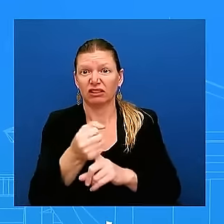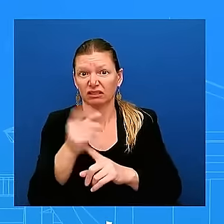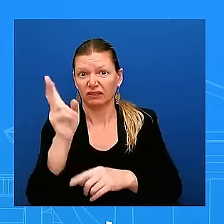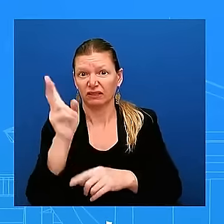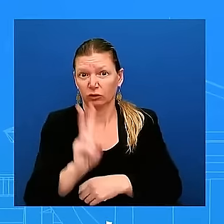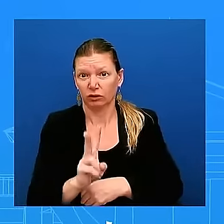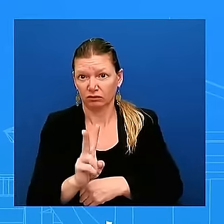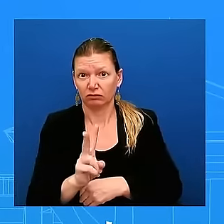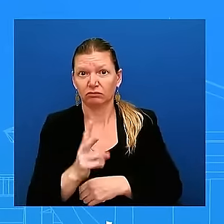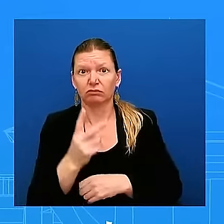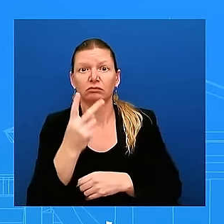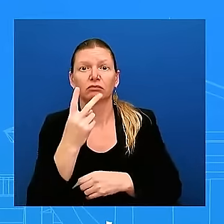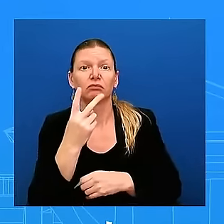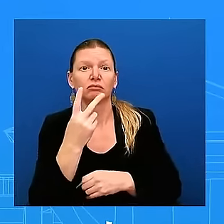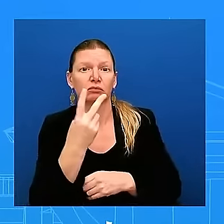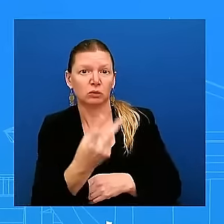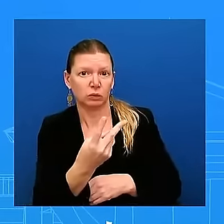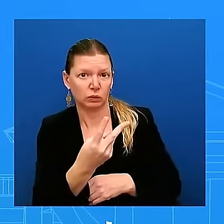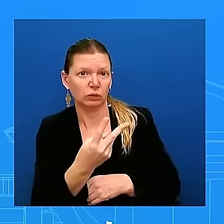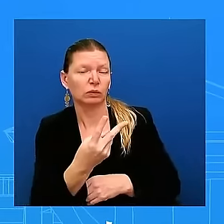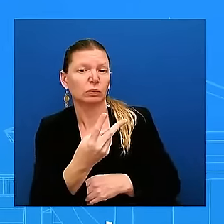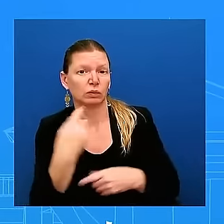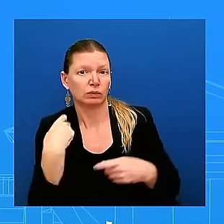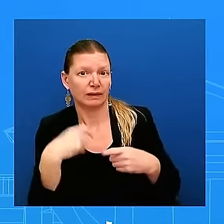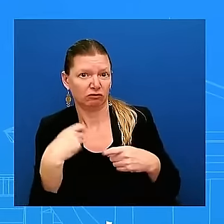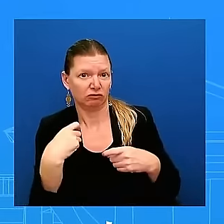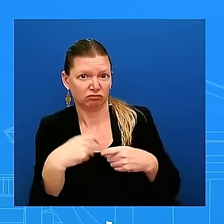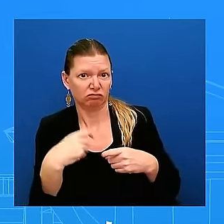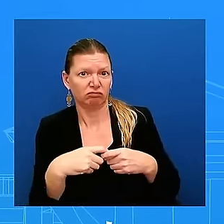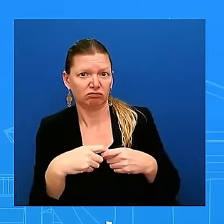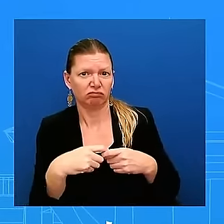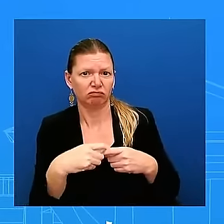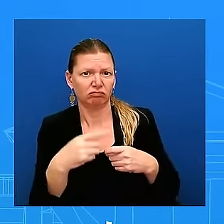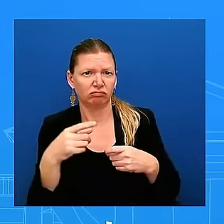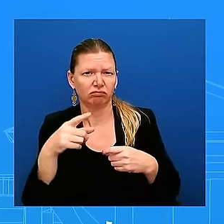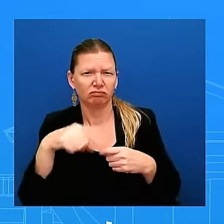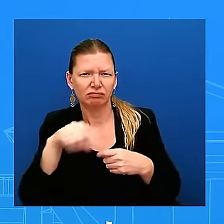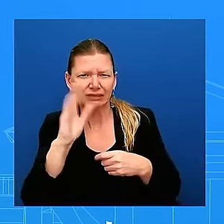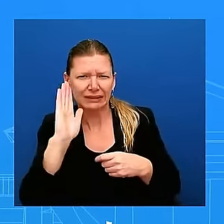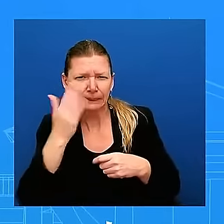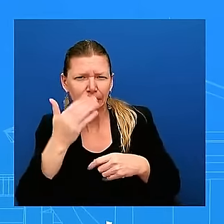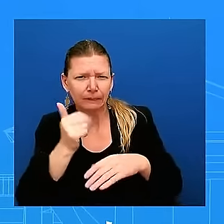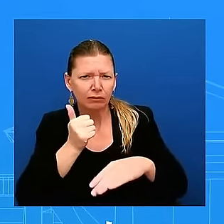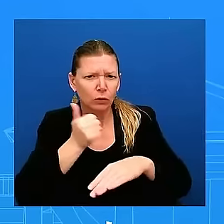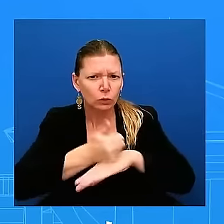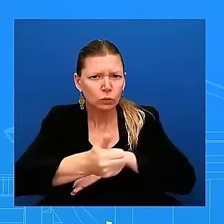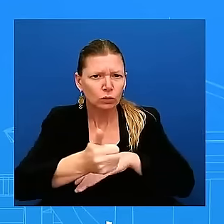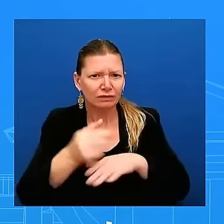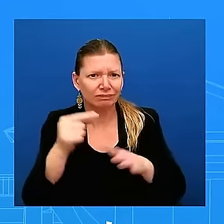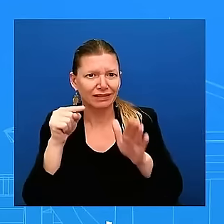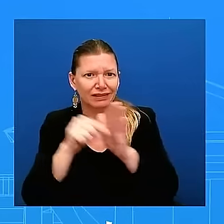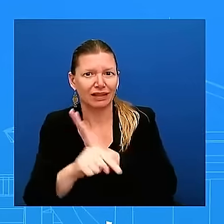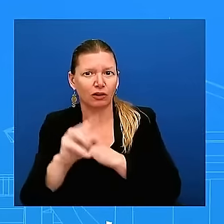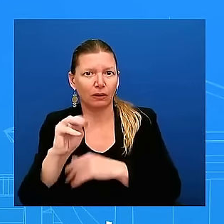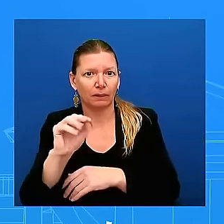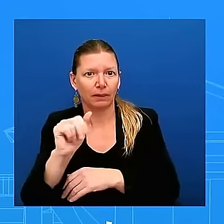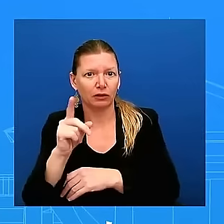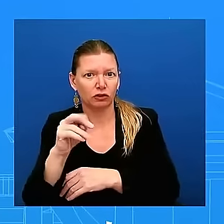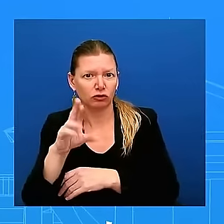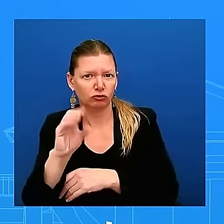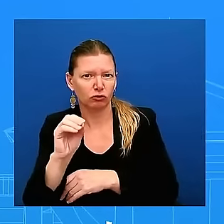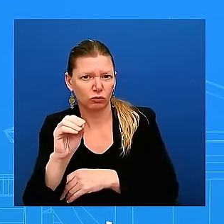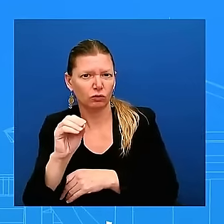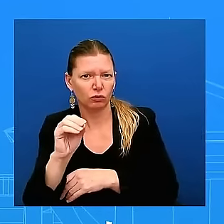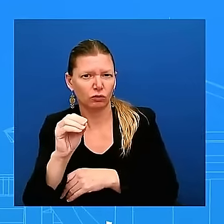to assassinate maduro as a potential retaliation for u.s sanctions and spend decision to welcome